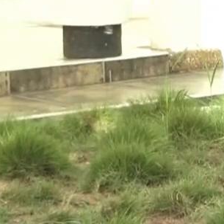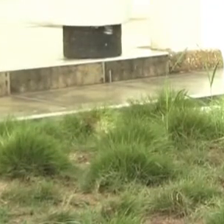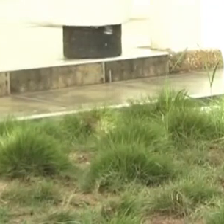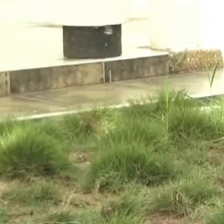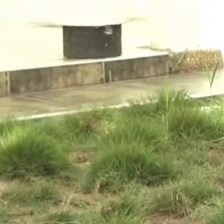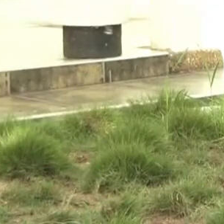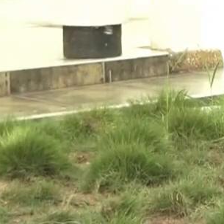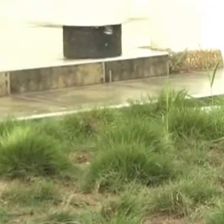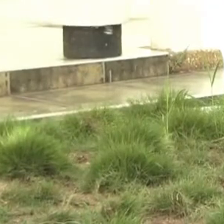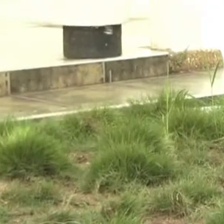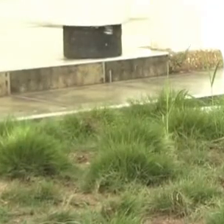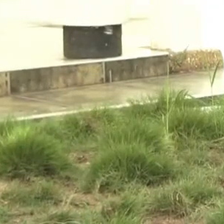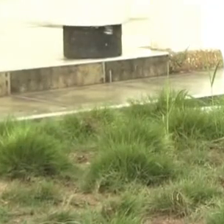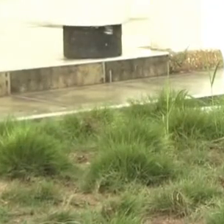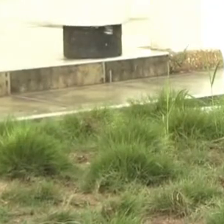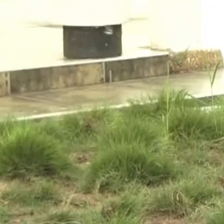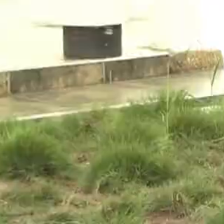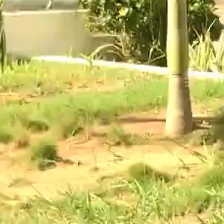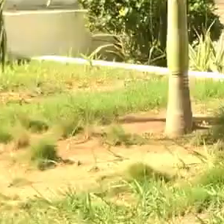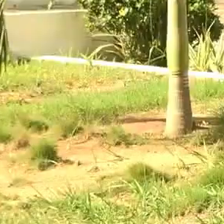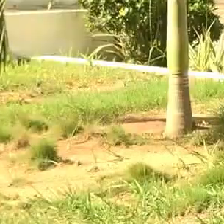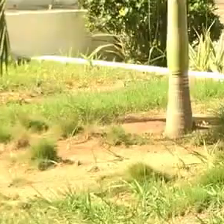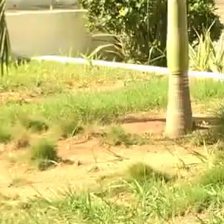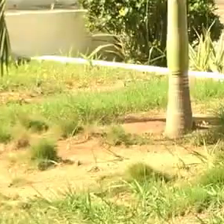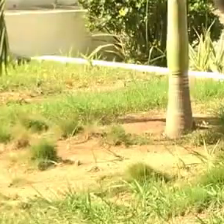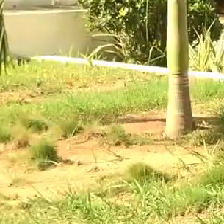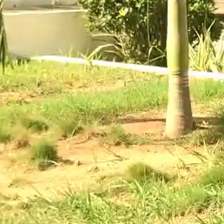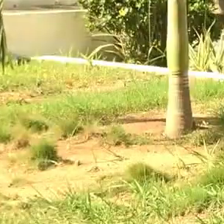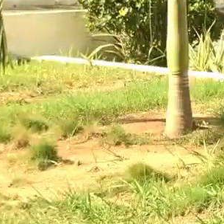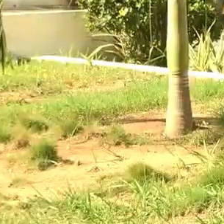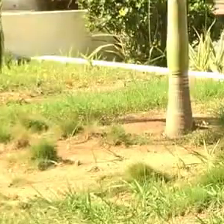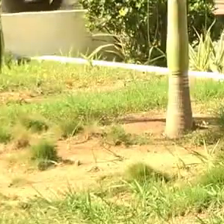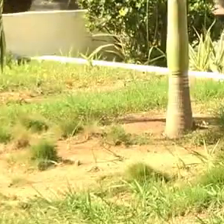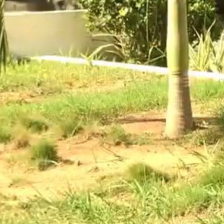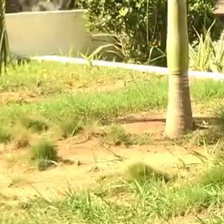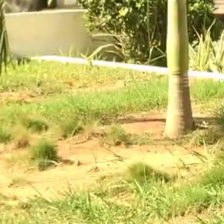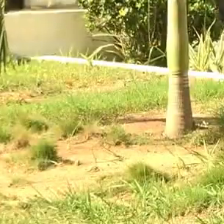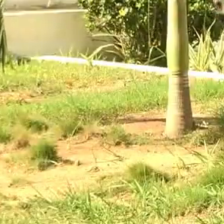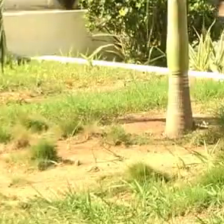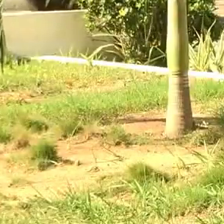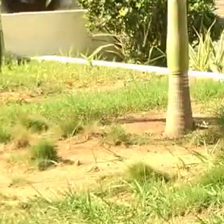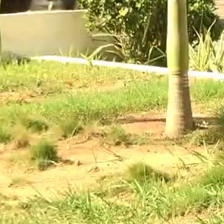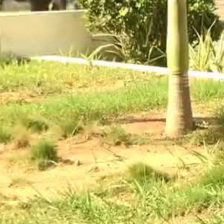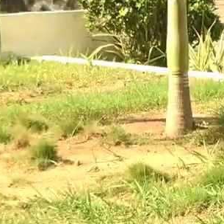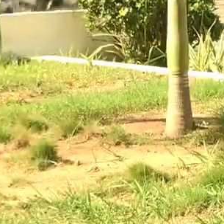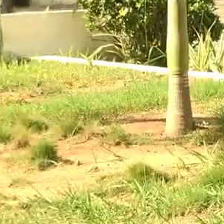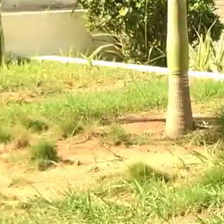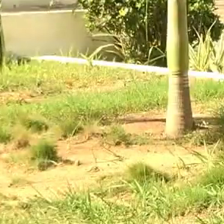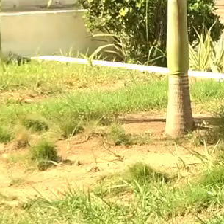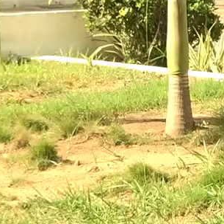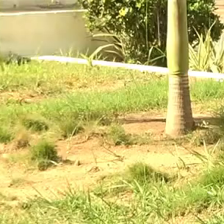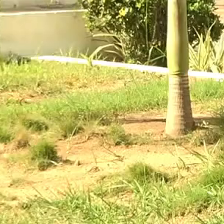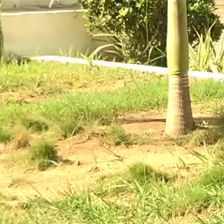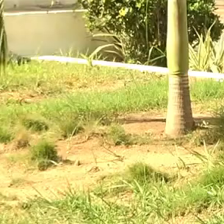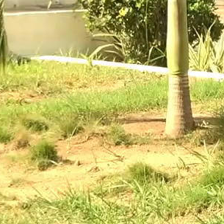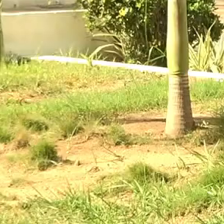I'm an interpreter at the same time, so what's about? My name is Clement Sam and I am an interpreter and I